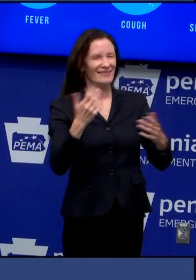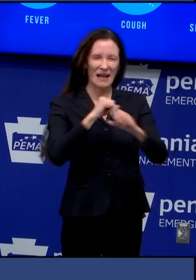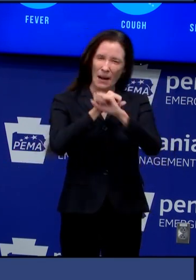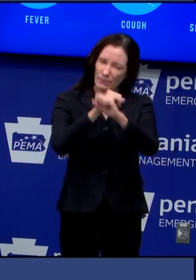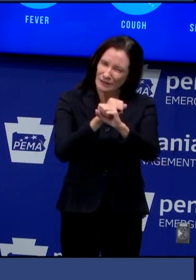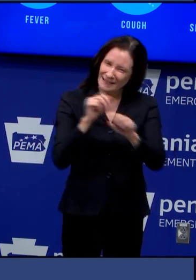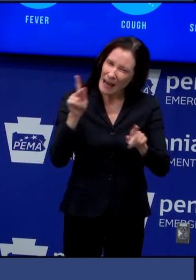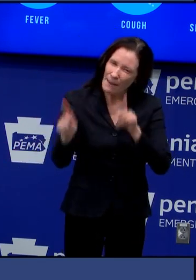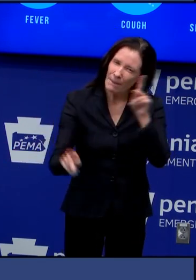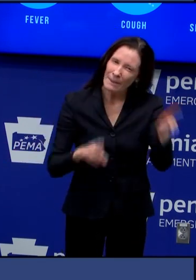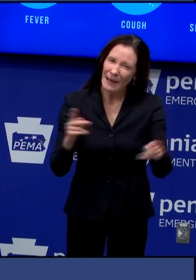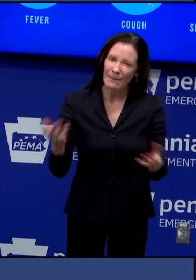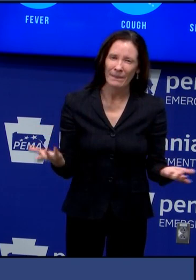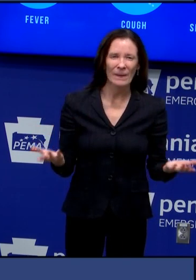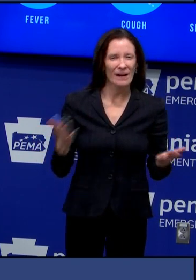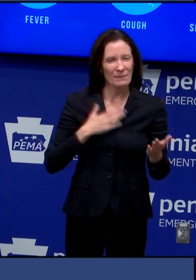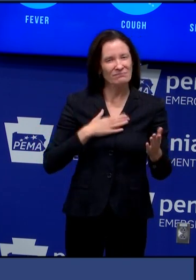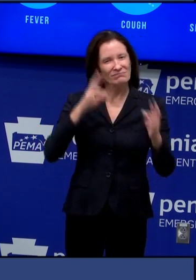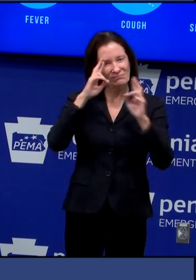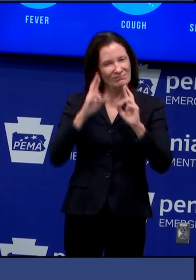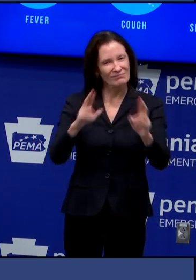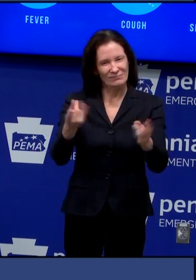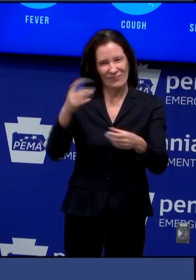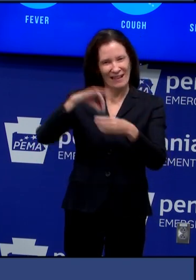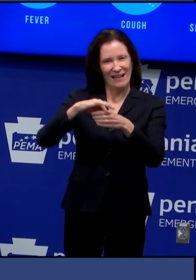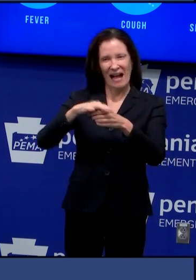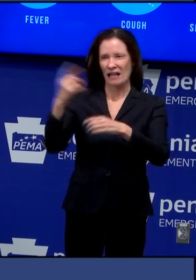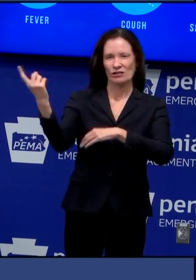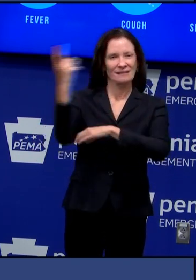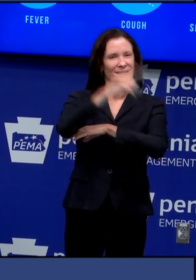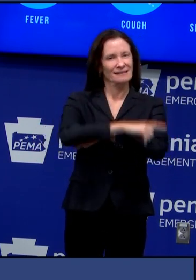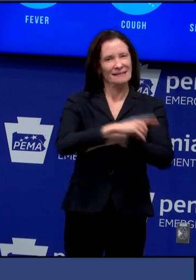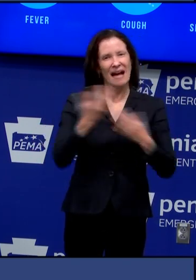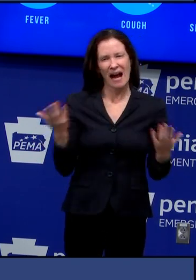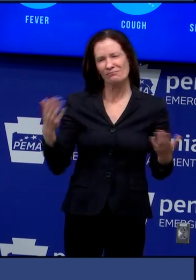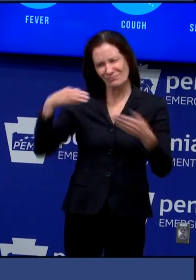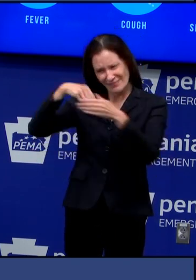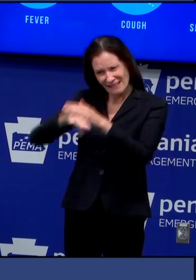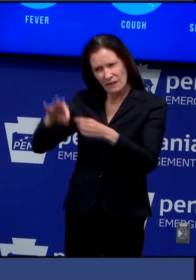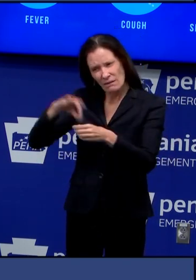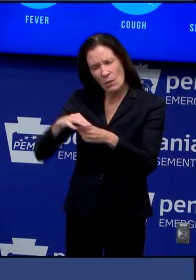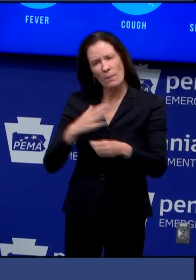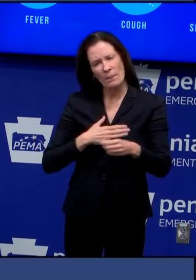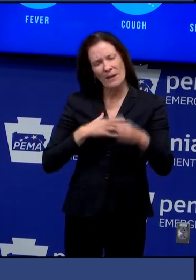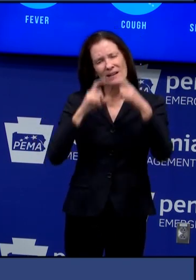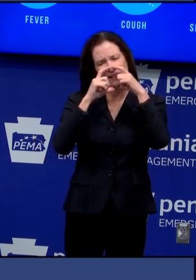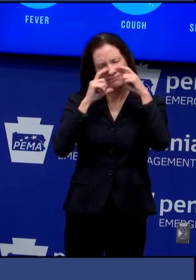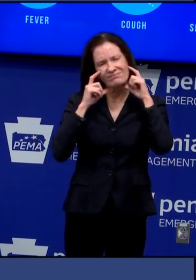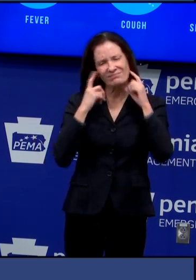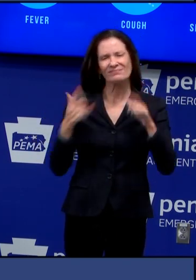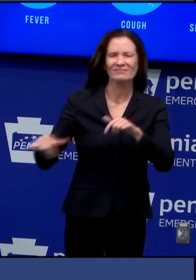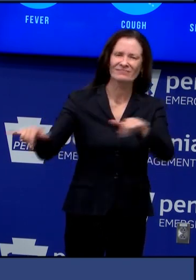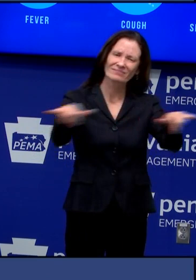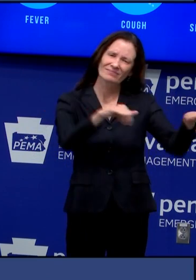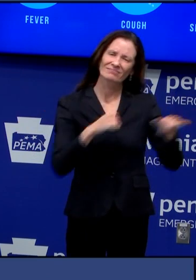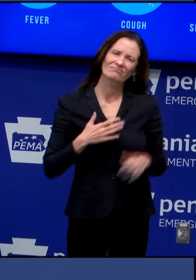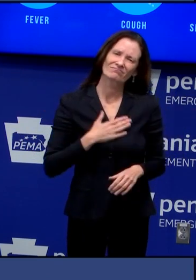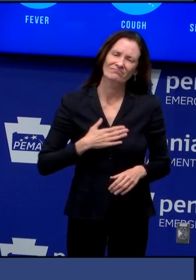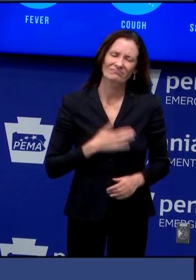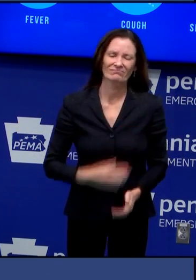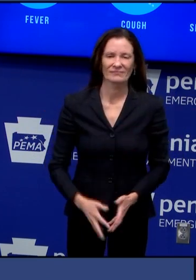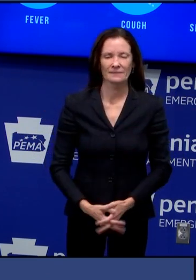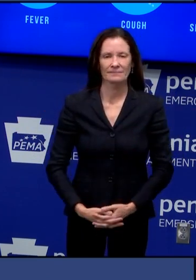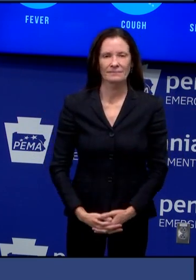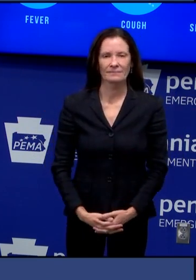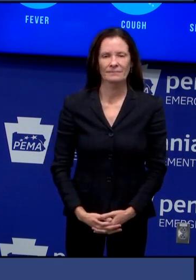dates also true in every other day of of of life moving forward the next question is from politico on mail-in ballots